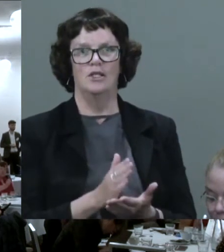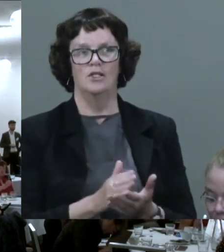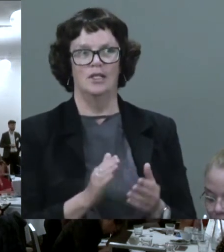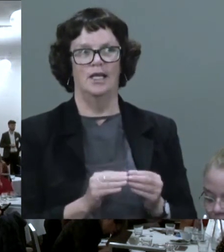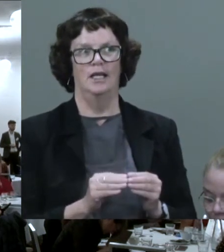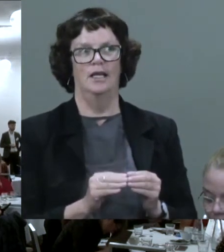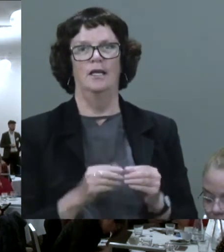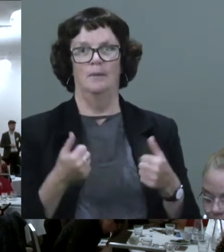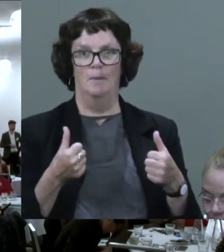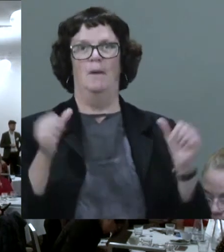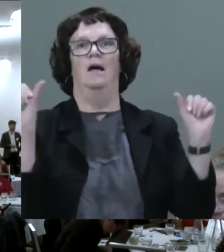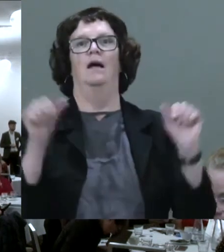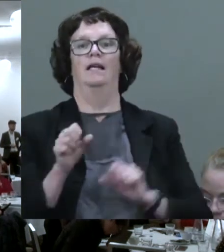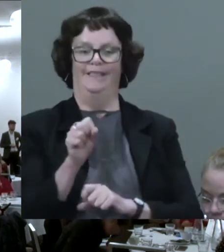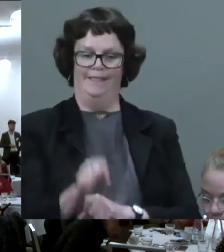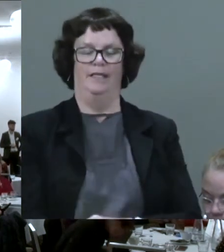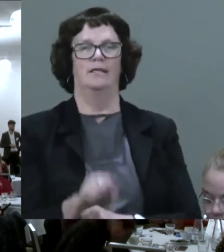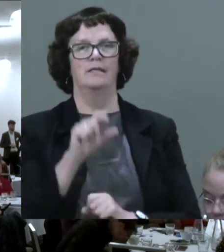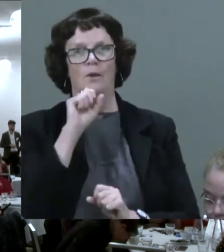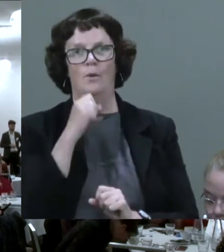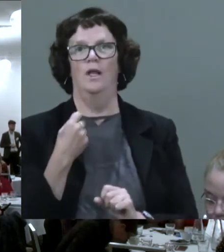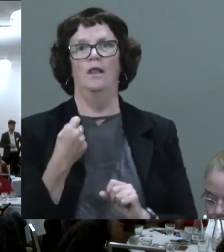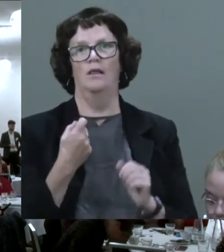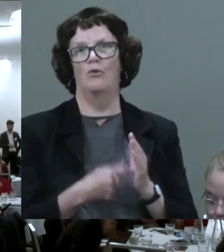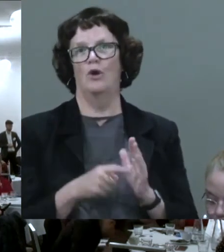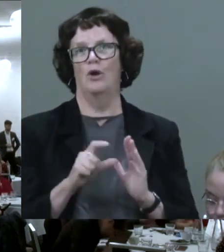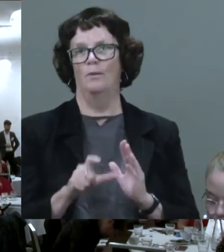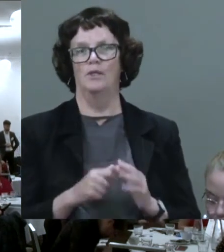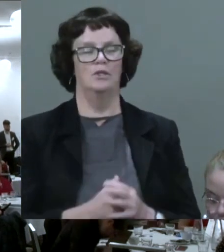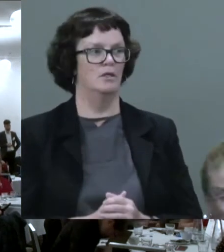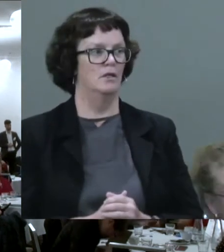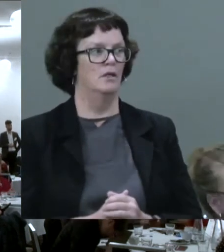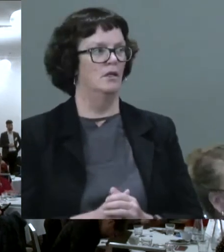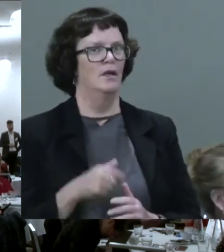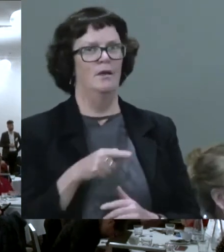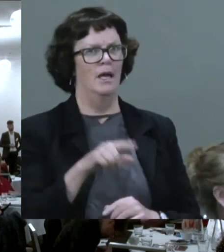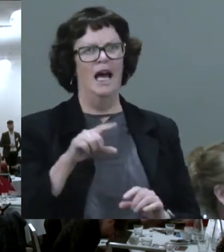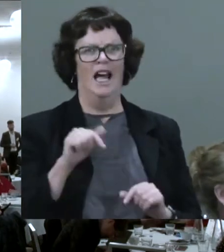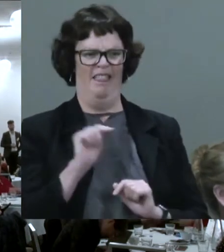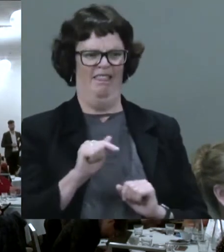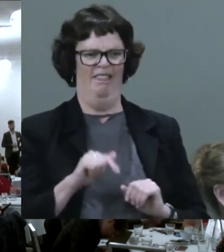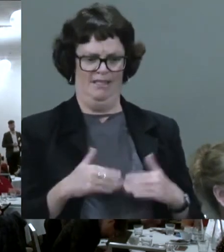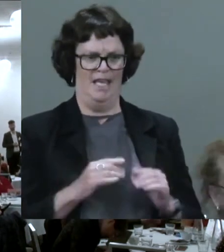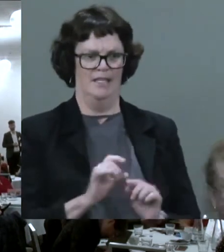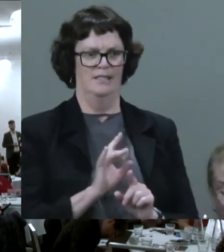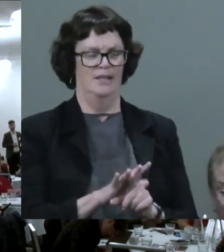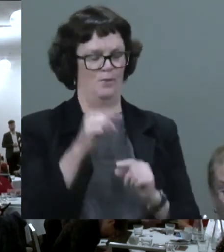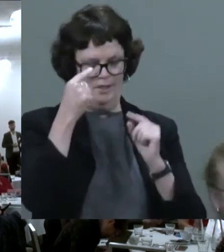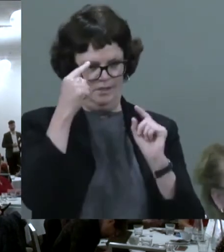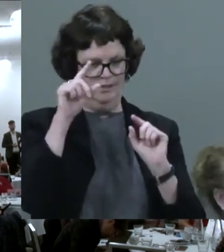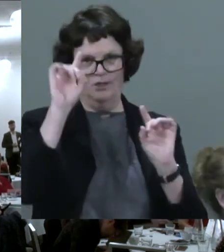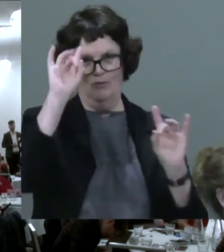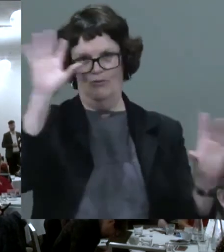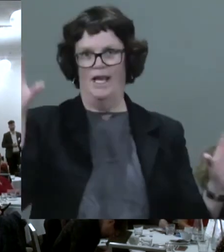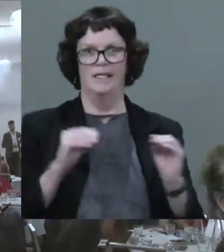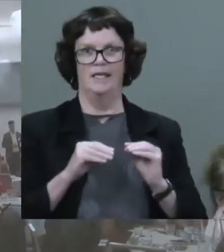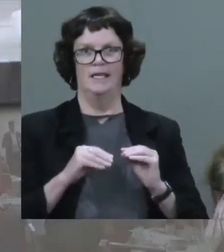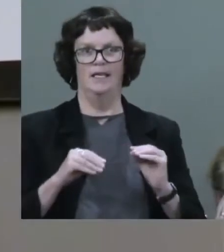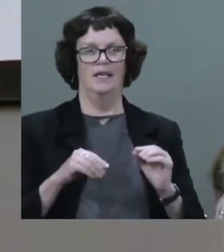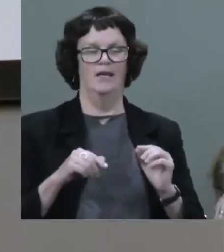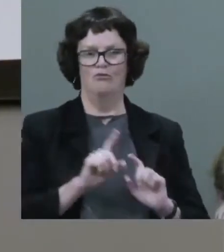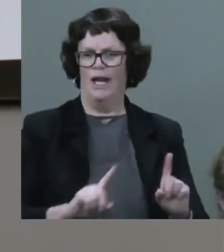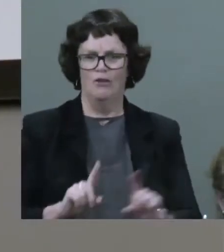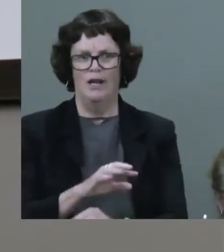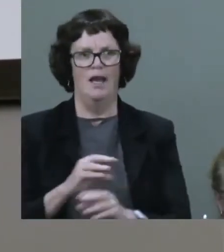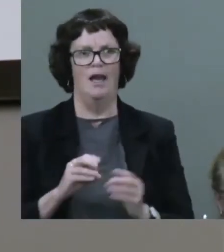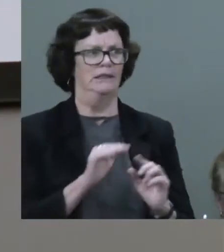through and be in parliament for all of that. Mind you, it was a day of complete lunacy, running around, seeing lots of politicians and putting the pressure